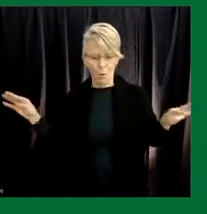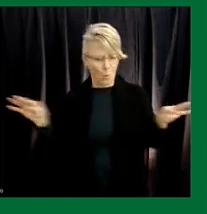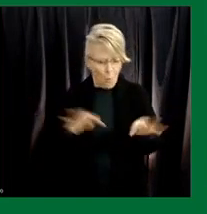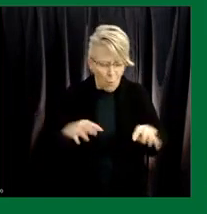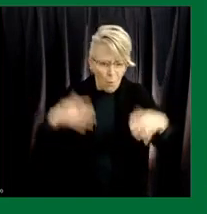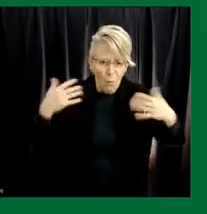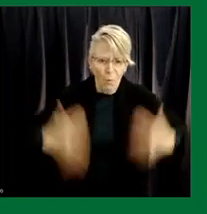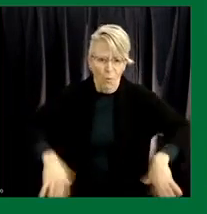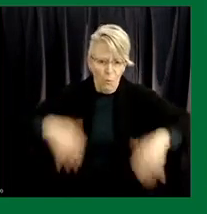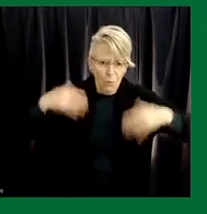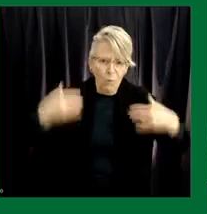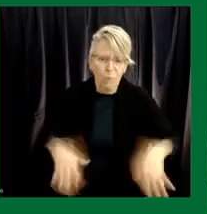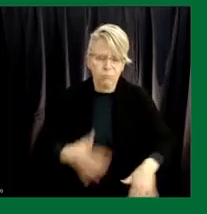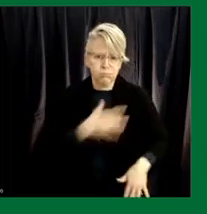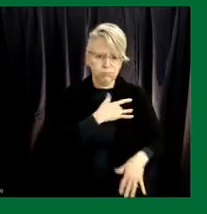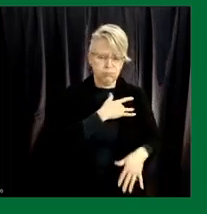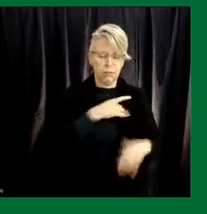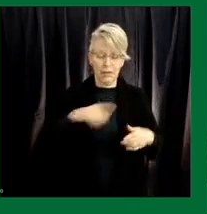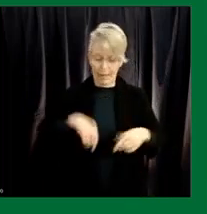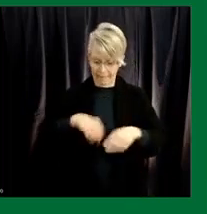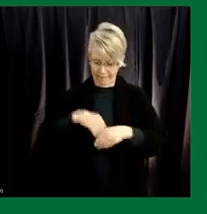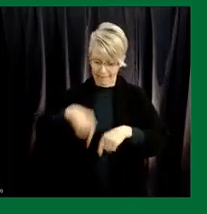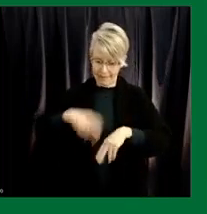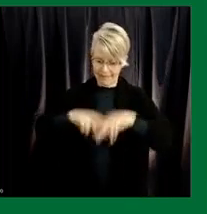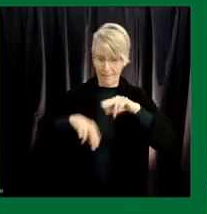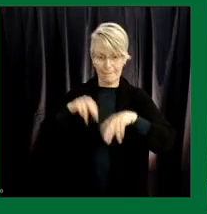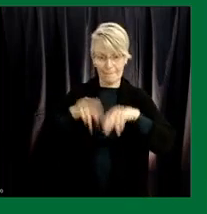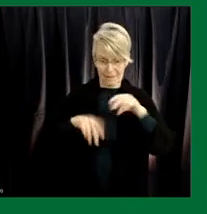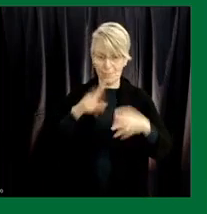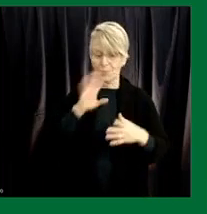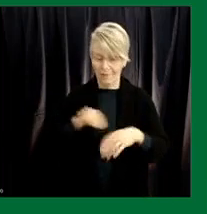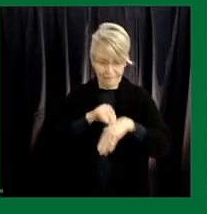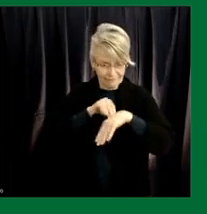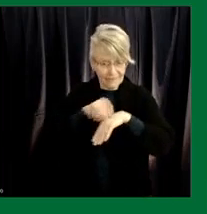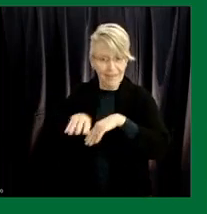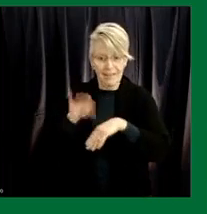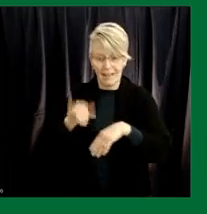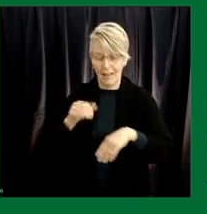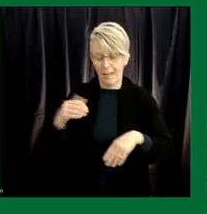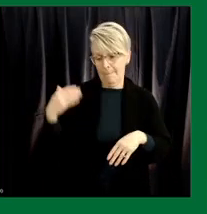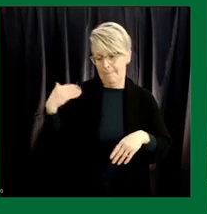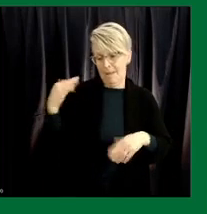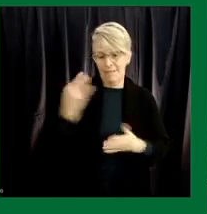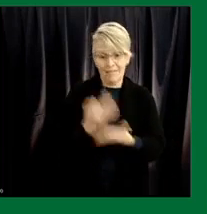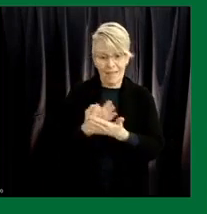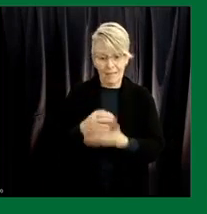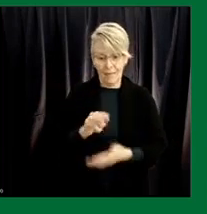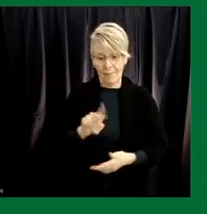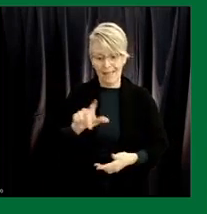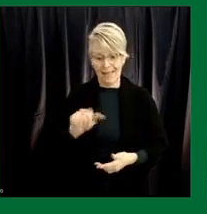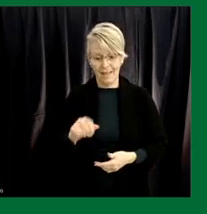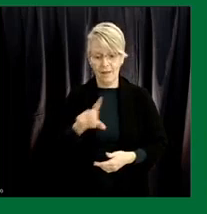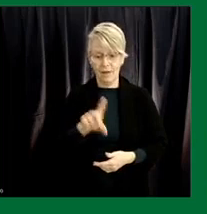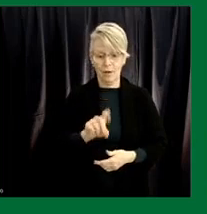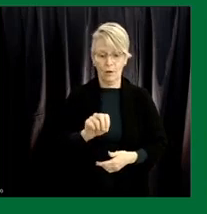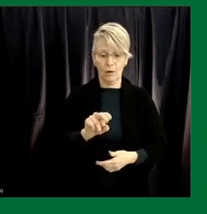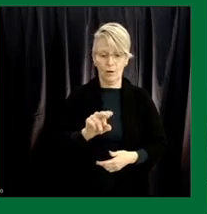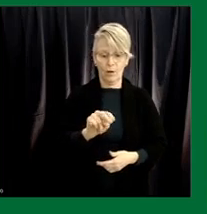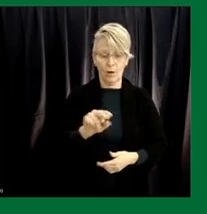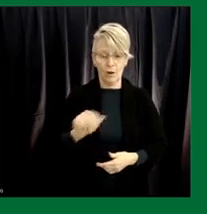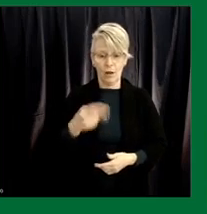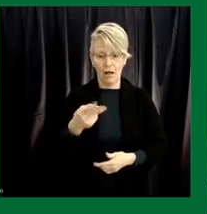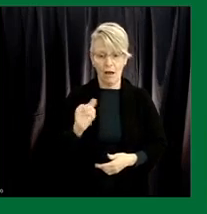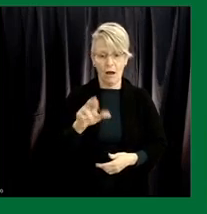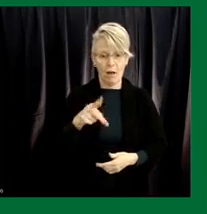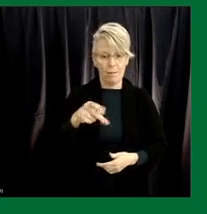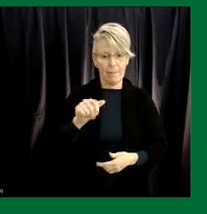in this building and with my colleagues it affected no one more than the minister of finance the mla for humble donna harpower at